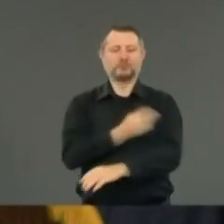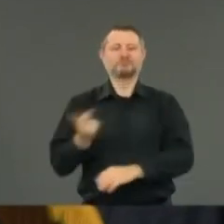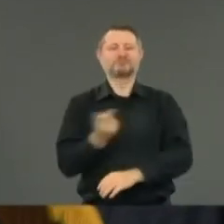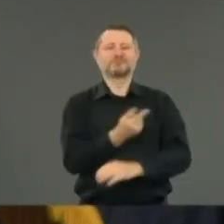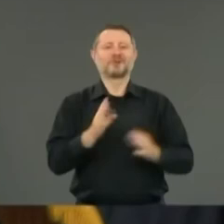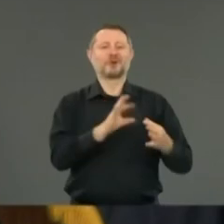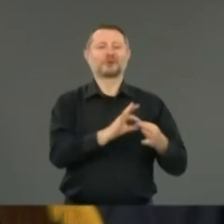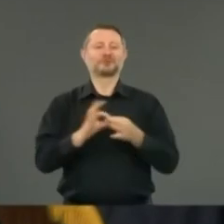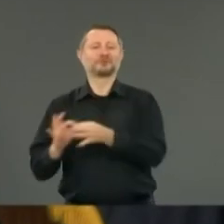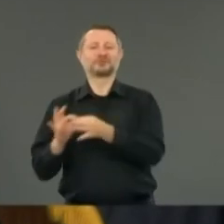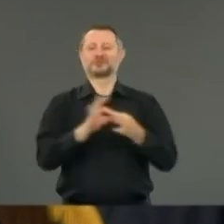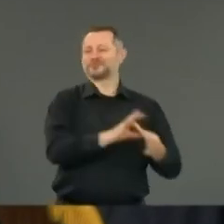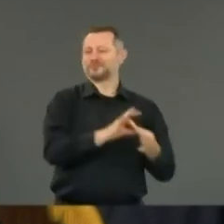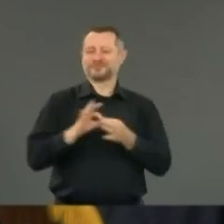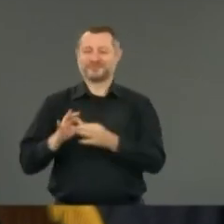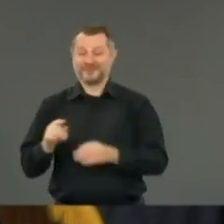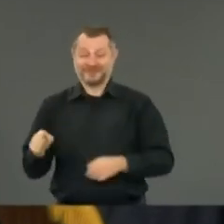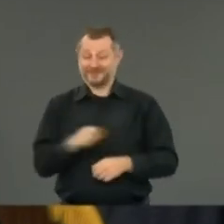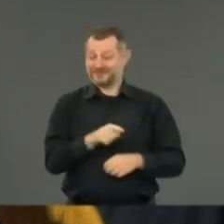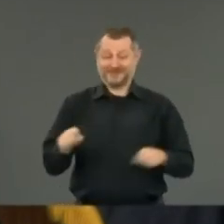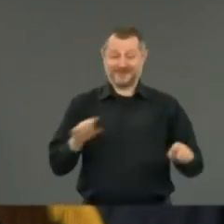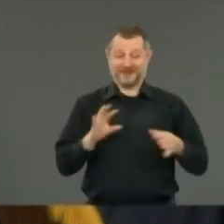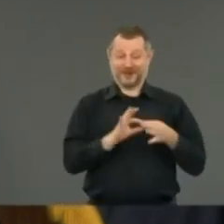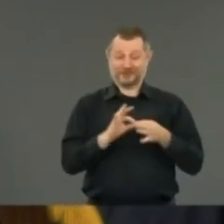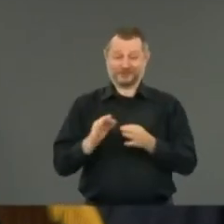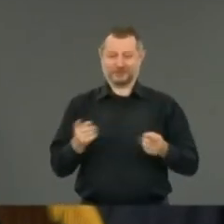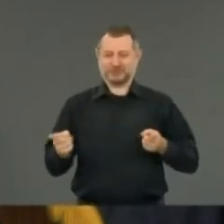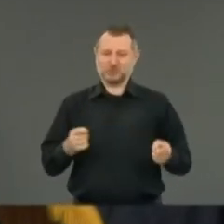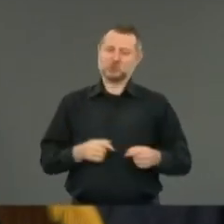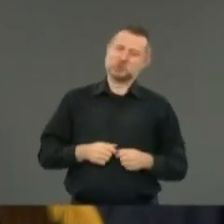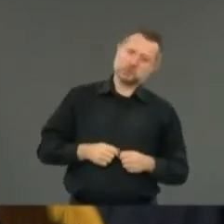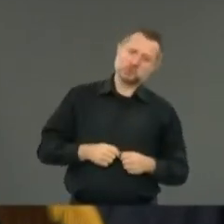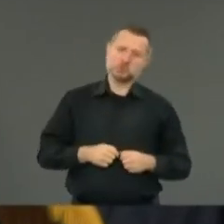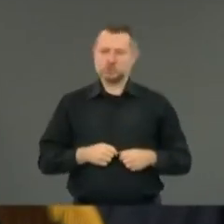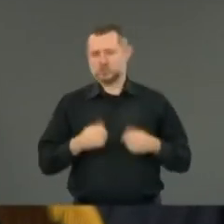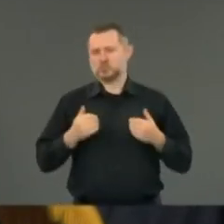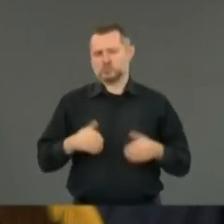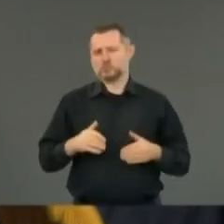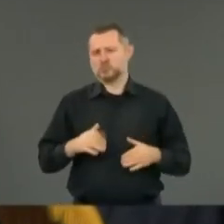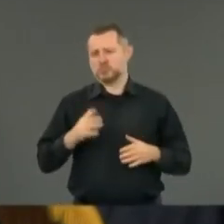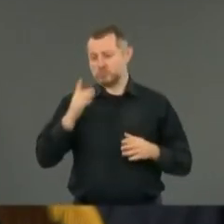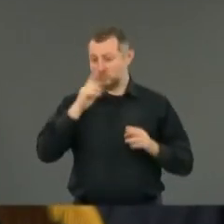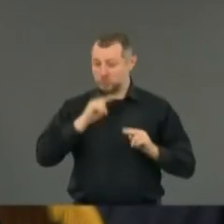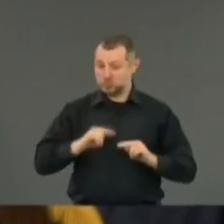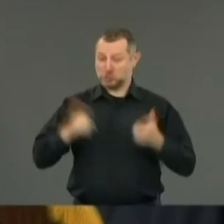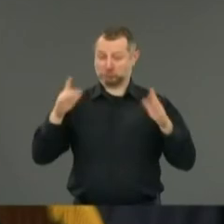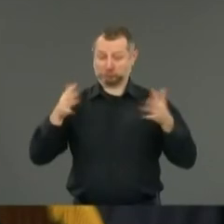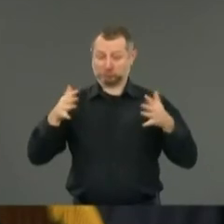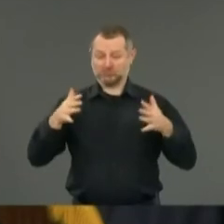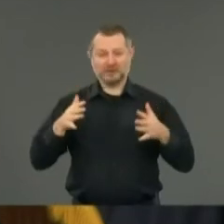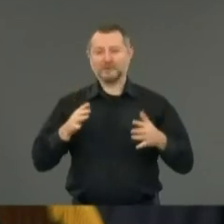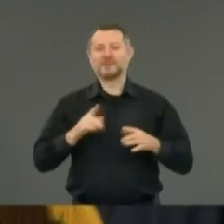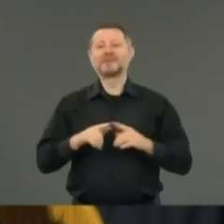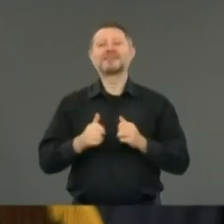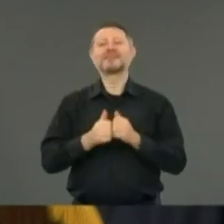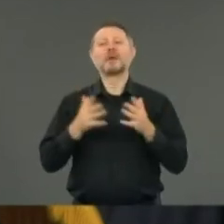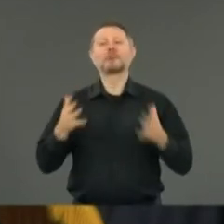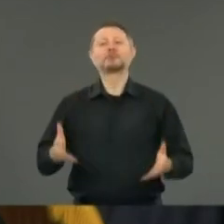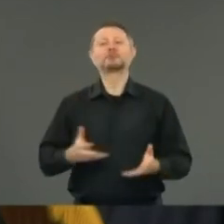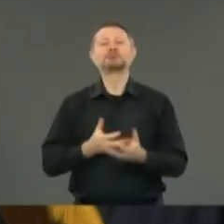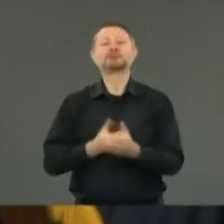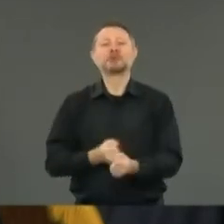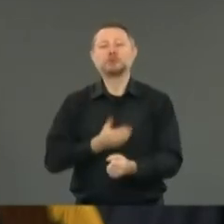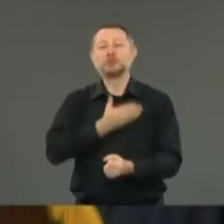relationship does not work for anyone unless there's a relationship of trust with the